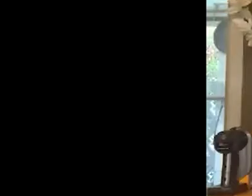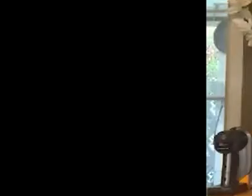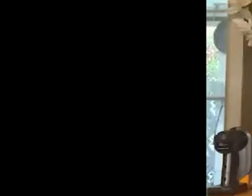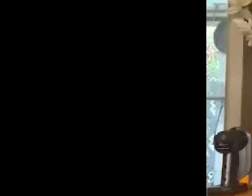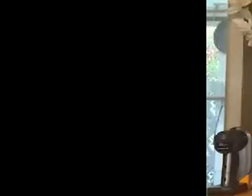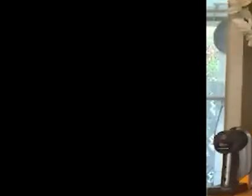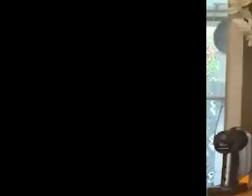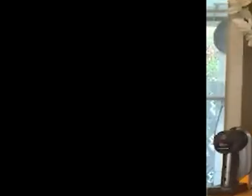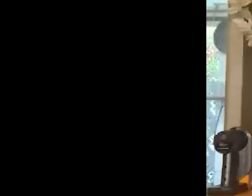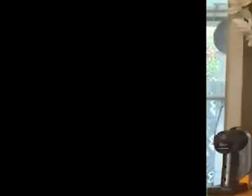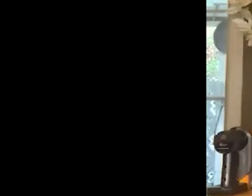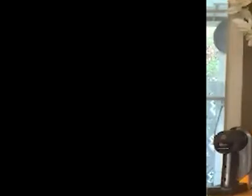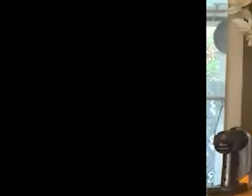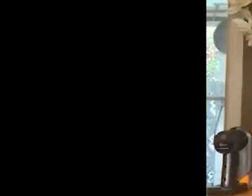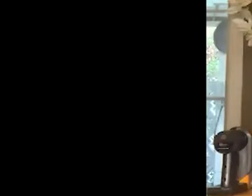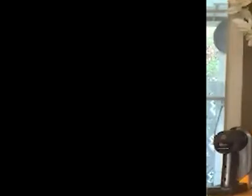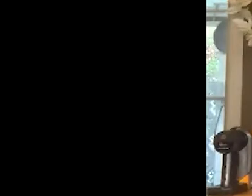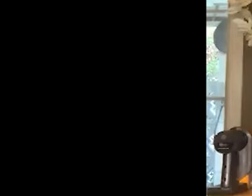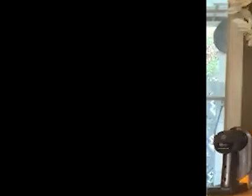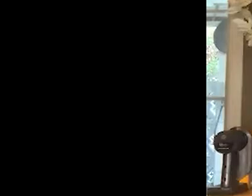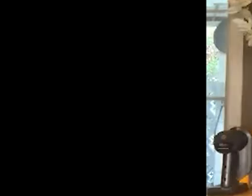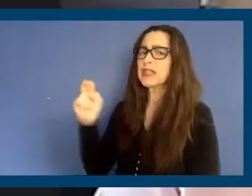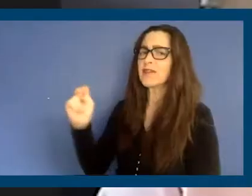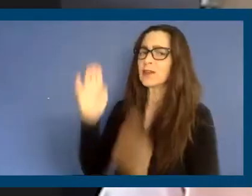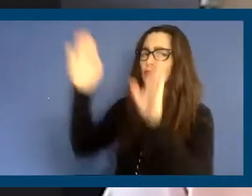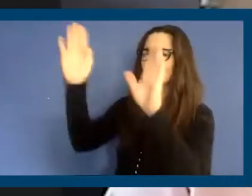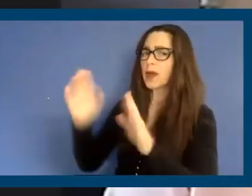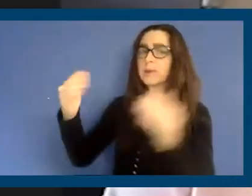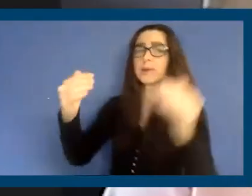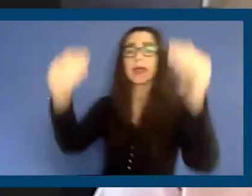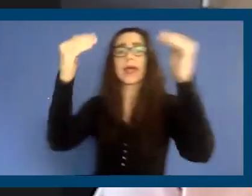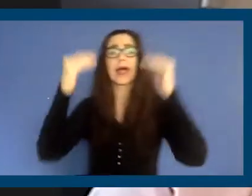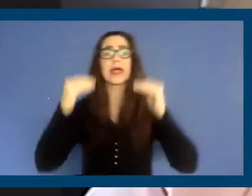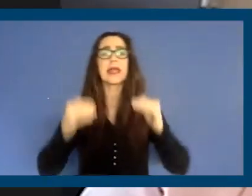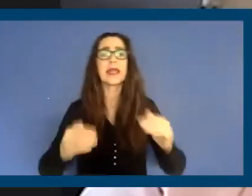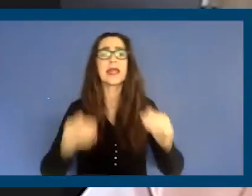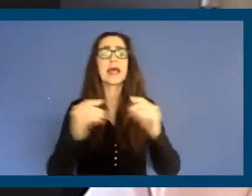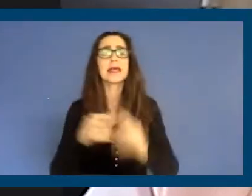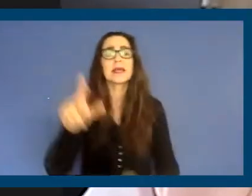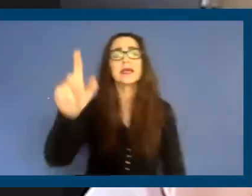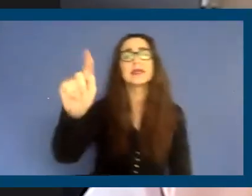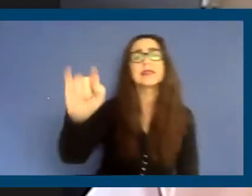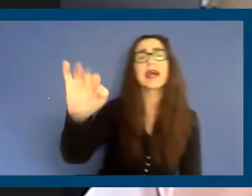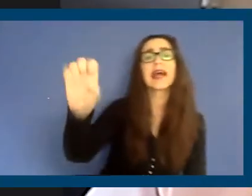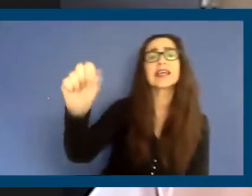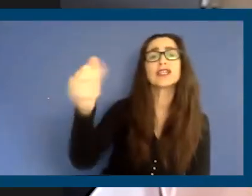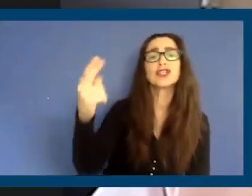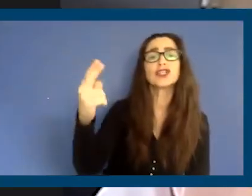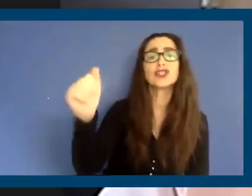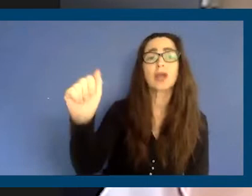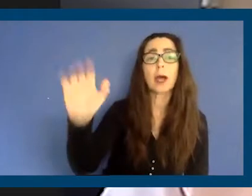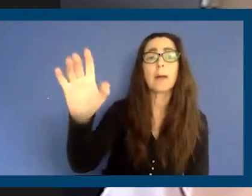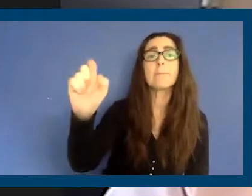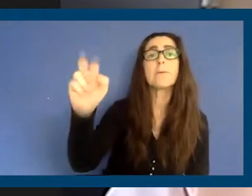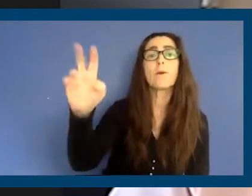Thank you so much, Kevin. That was great. Okay, our next panelist is Taisha Brown. She is the chair of the